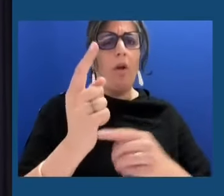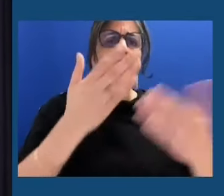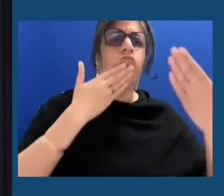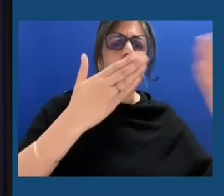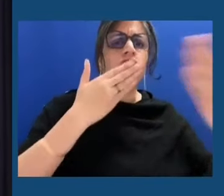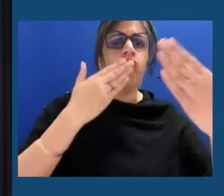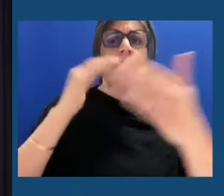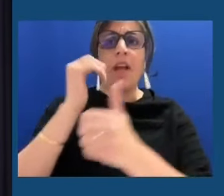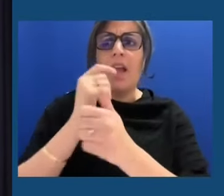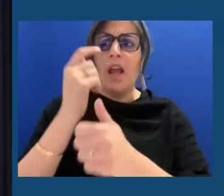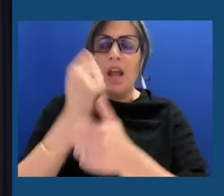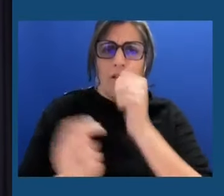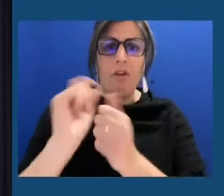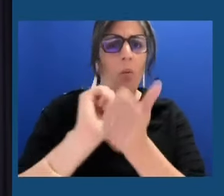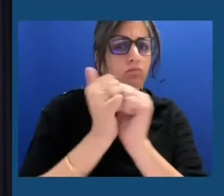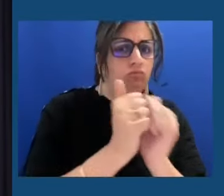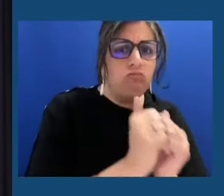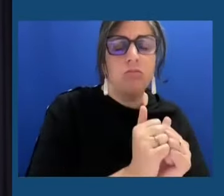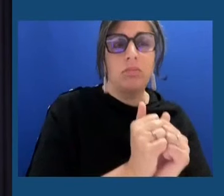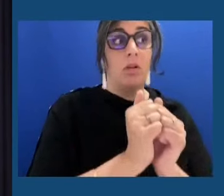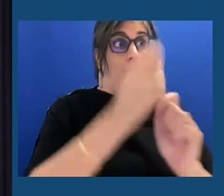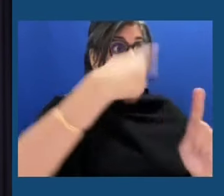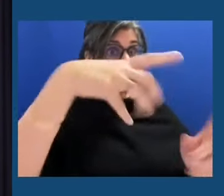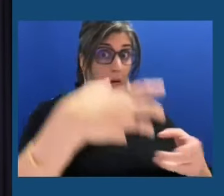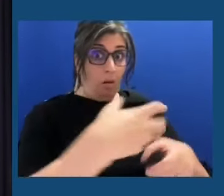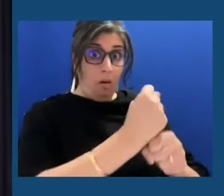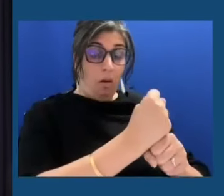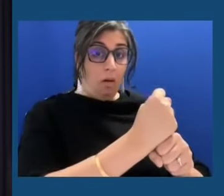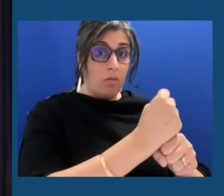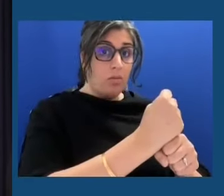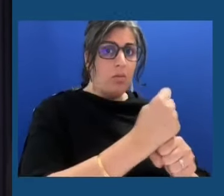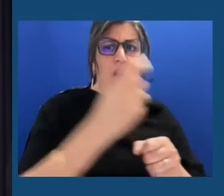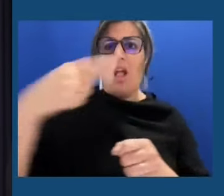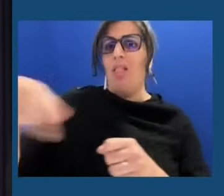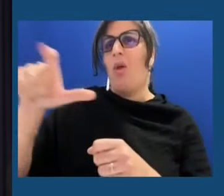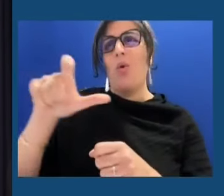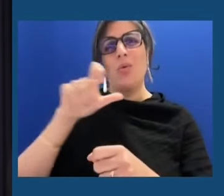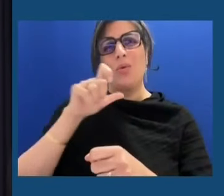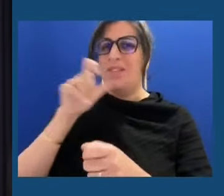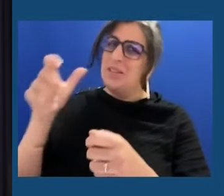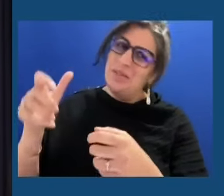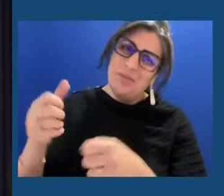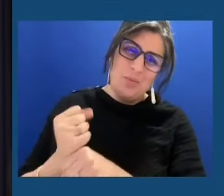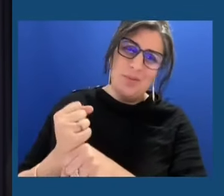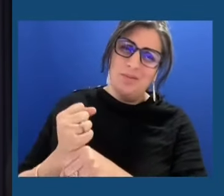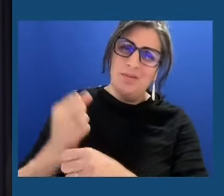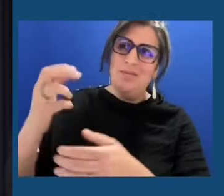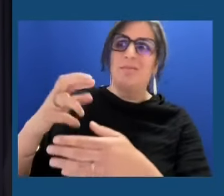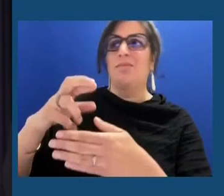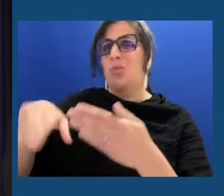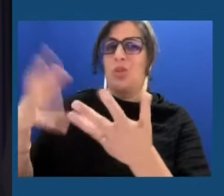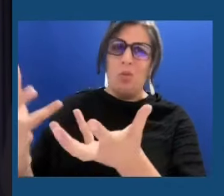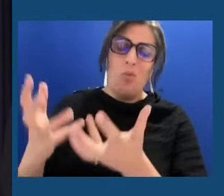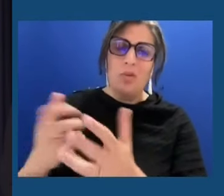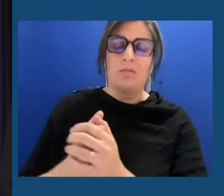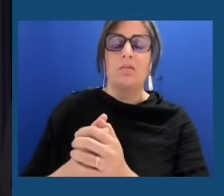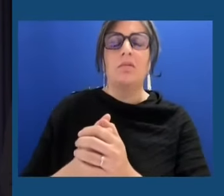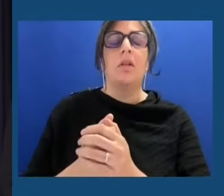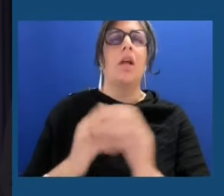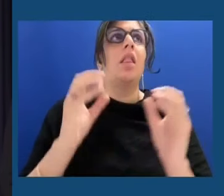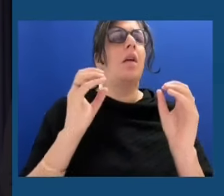those who were victorious, and those who didn't get the results that they worked for. There is nothing more difficult